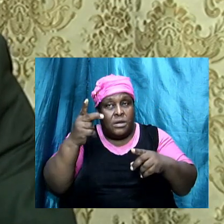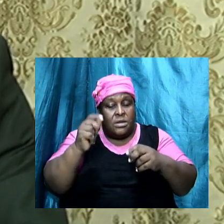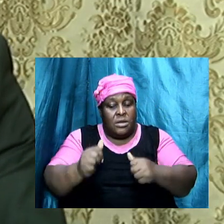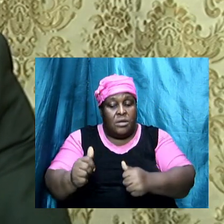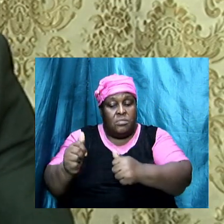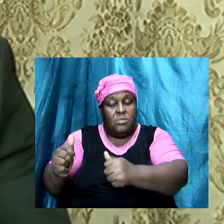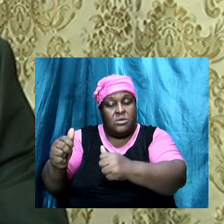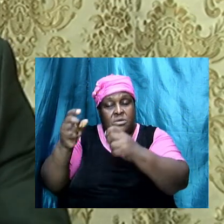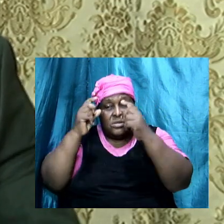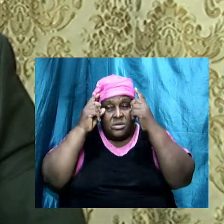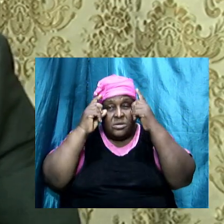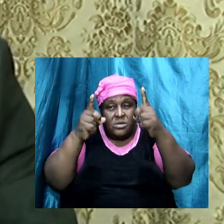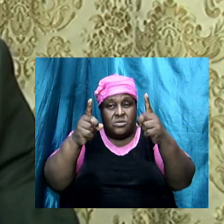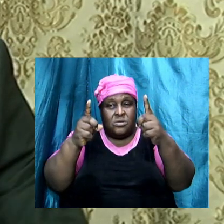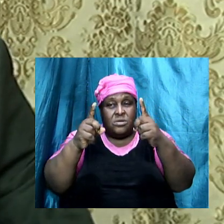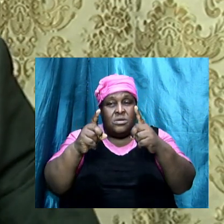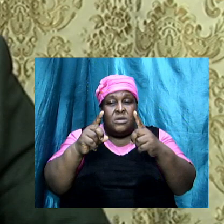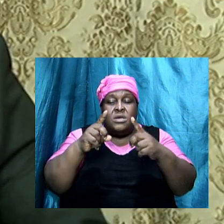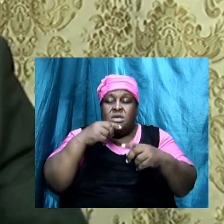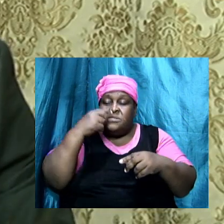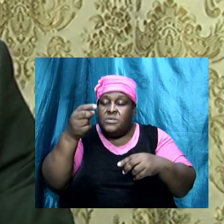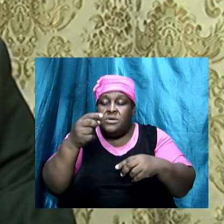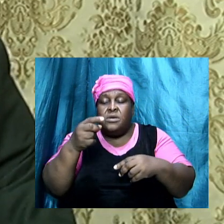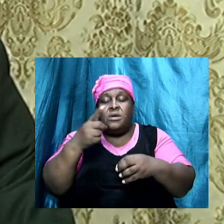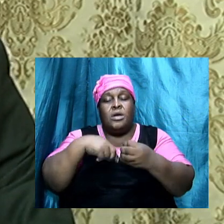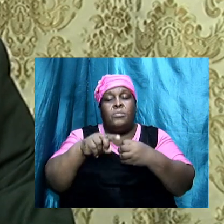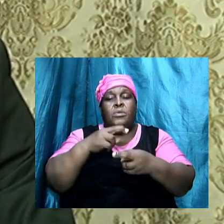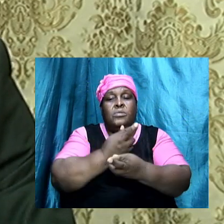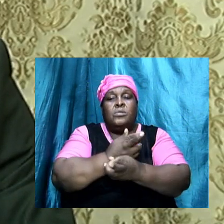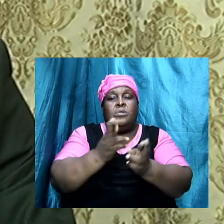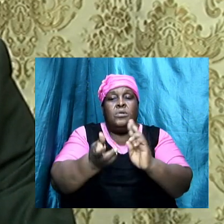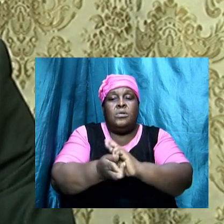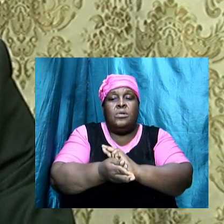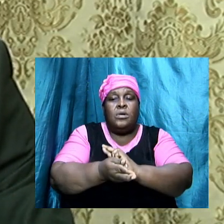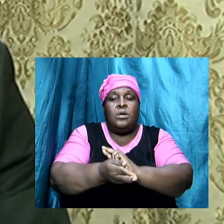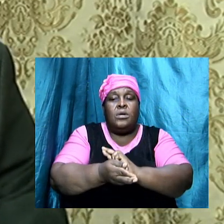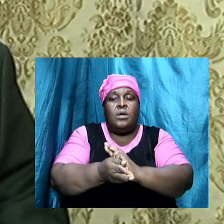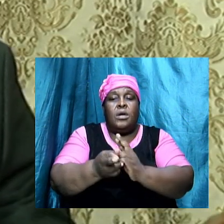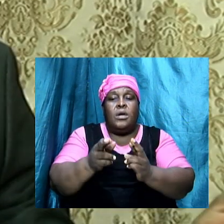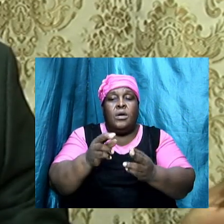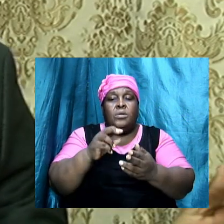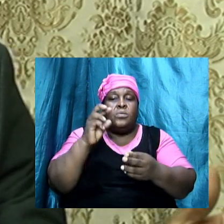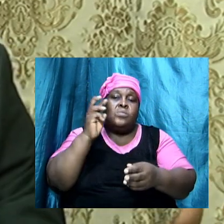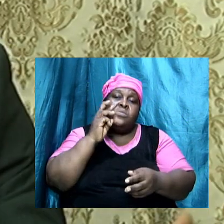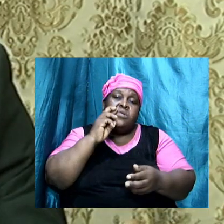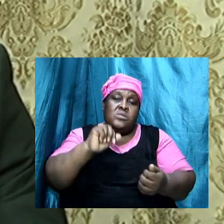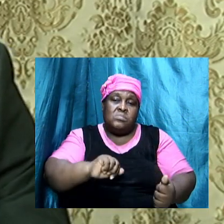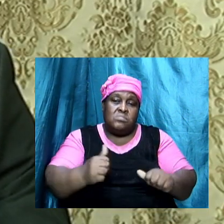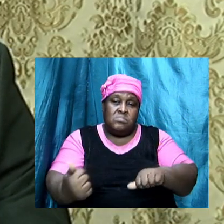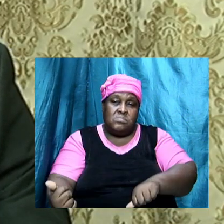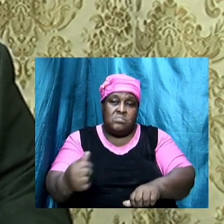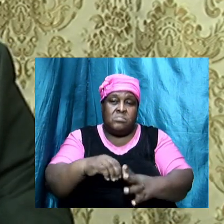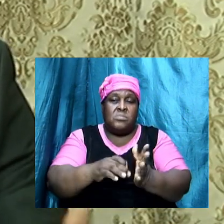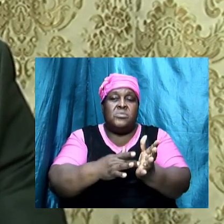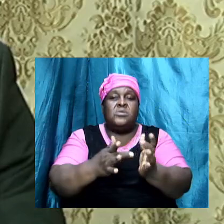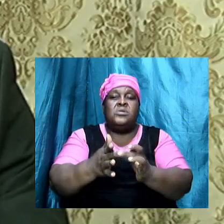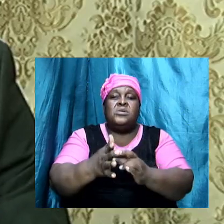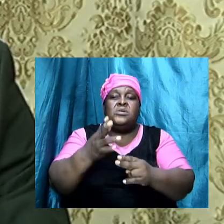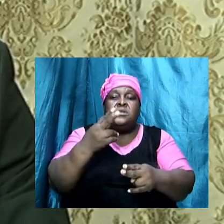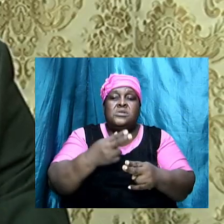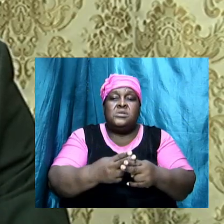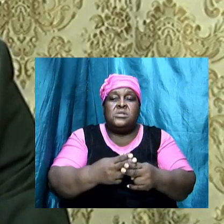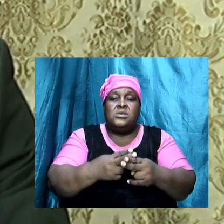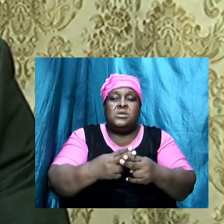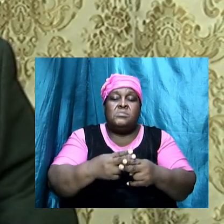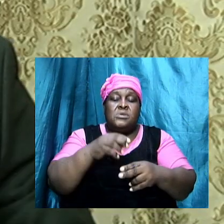Amen. And we talk about repentance and water baptism in the name of Jesus Christ. And in filling of the Holy Ghost, living a